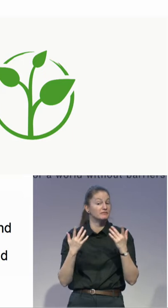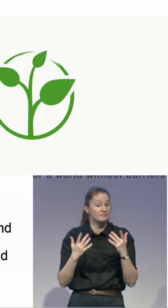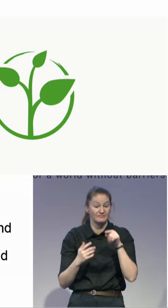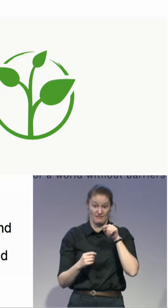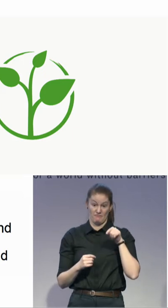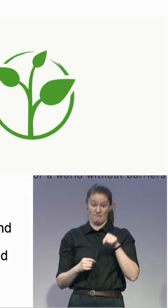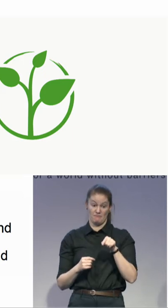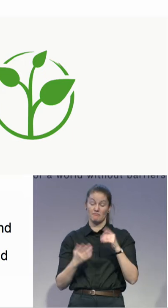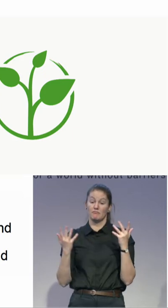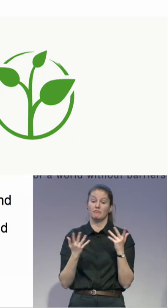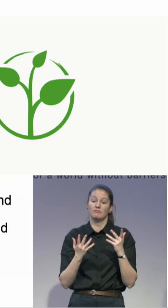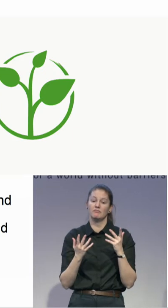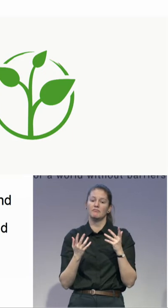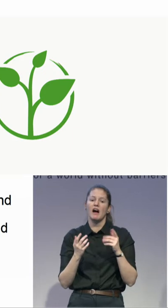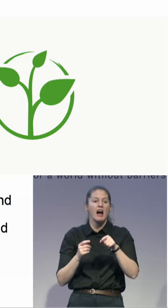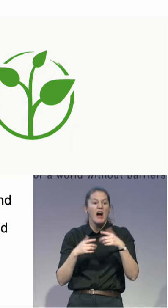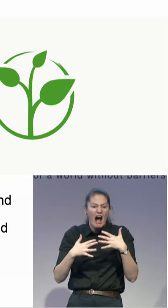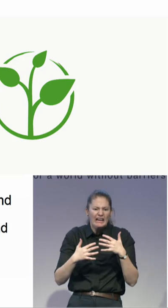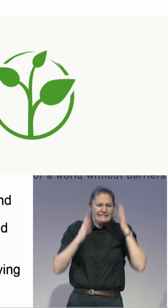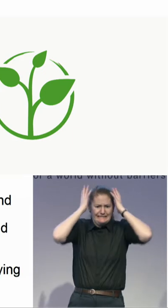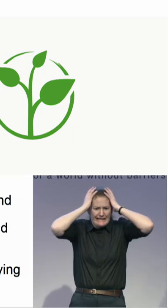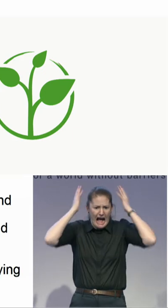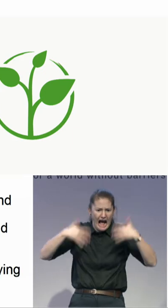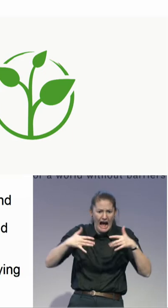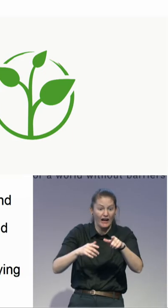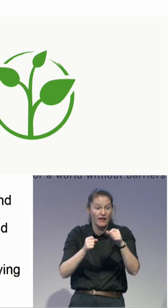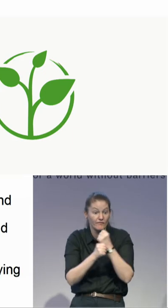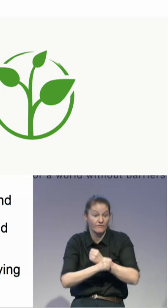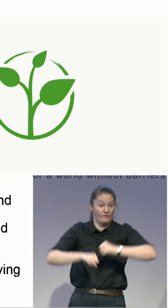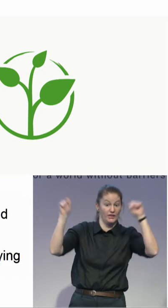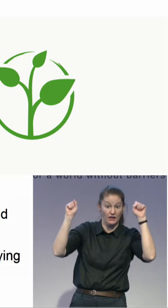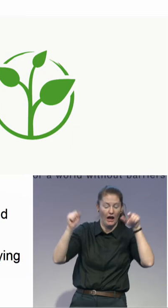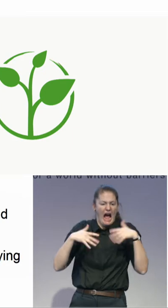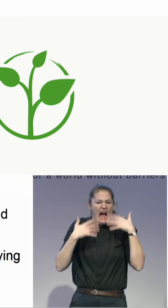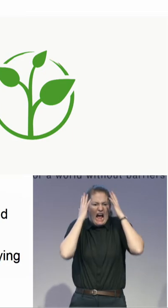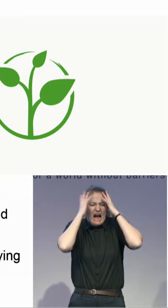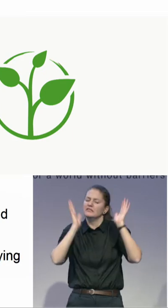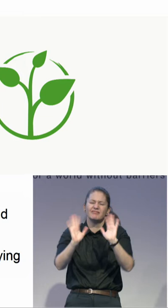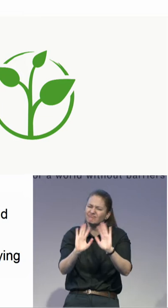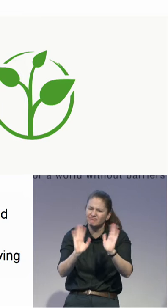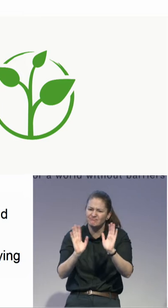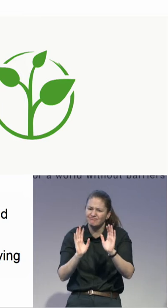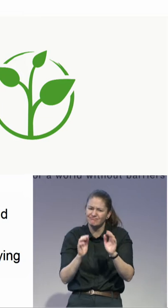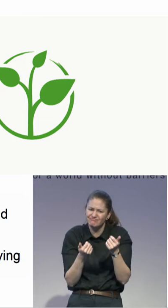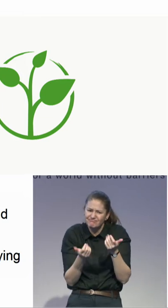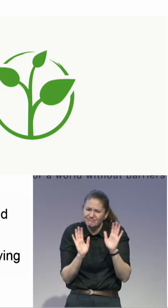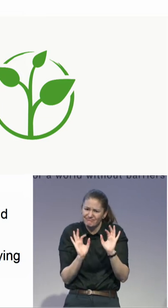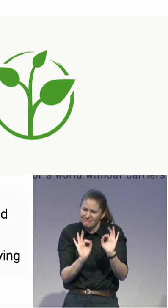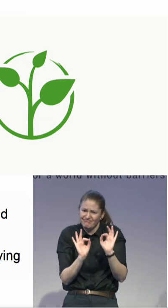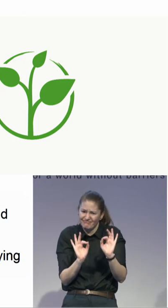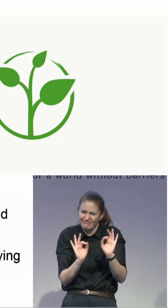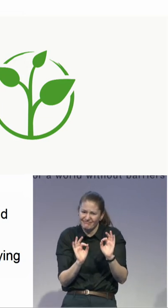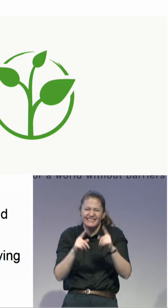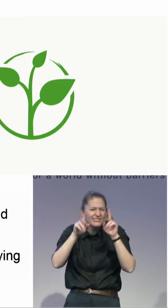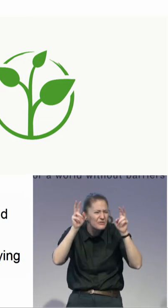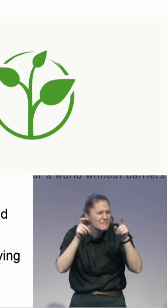saying, ah, the person might have big harm like what you told us about the dog of the lady.